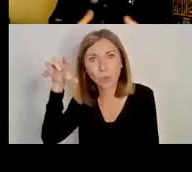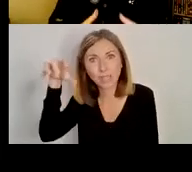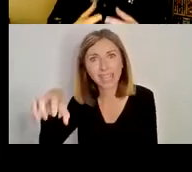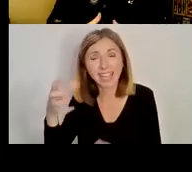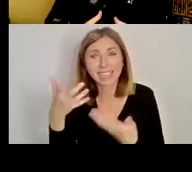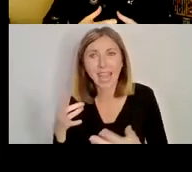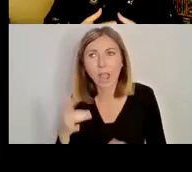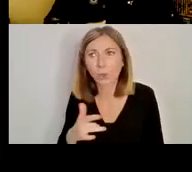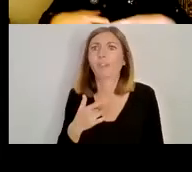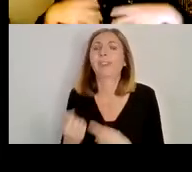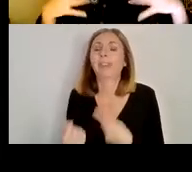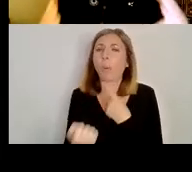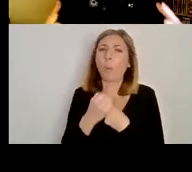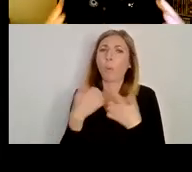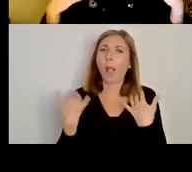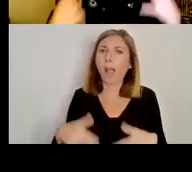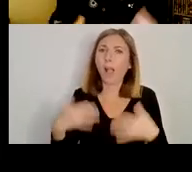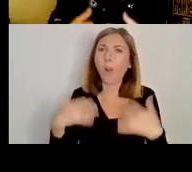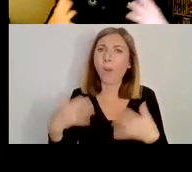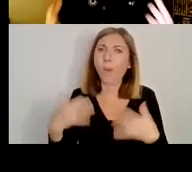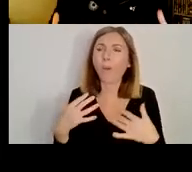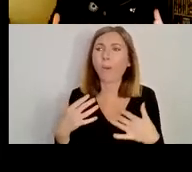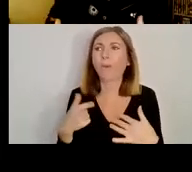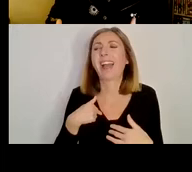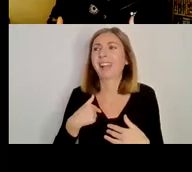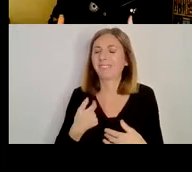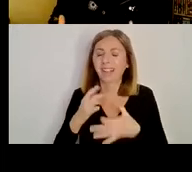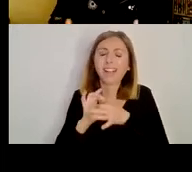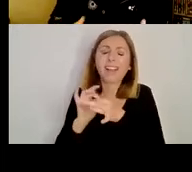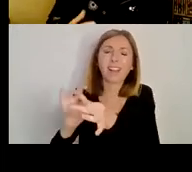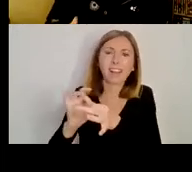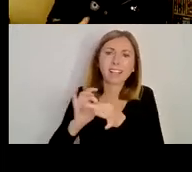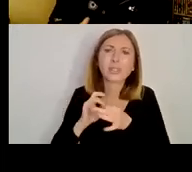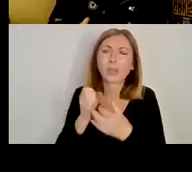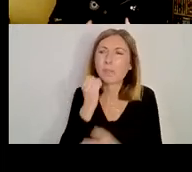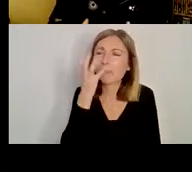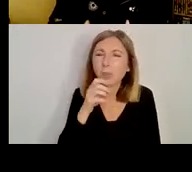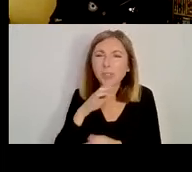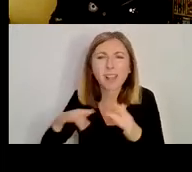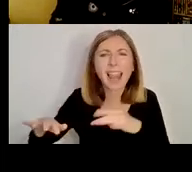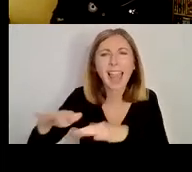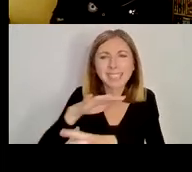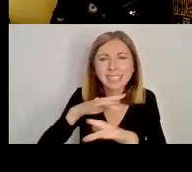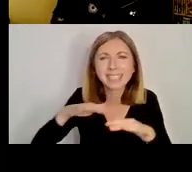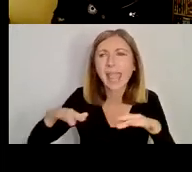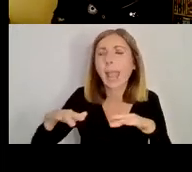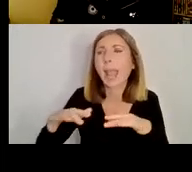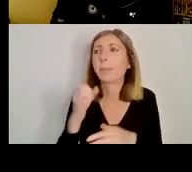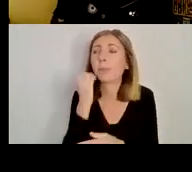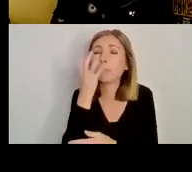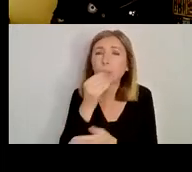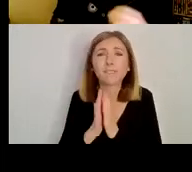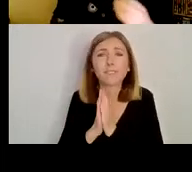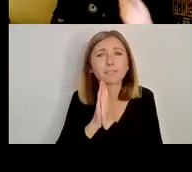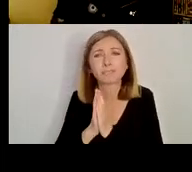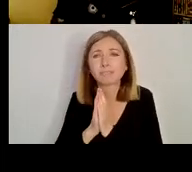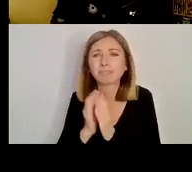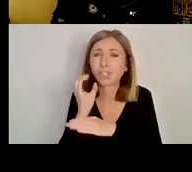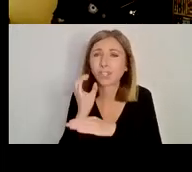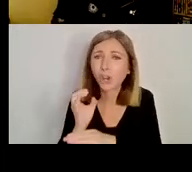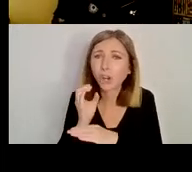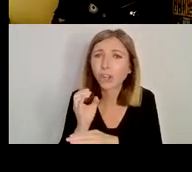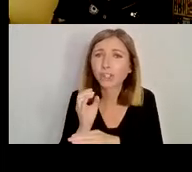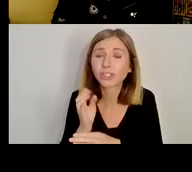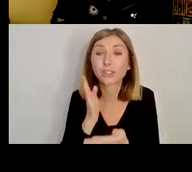get that sense of, you know, the ruined church and a beautiful landscape. We maybe lose sight of the fact that they are also these, you know, very